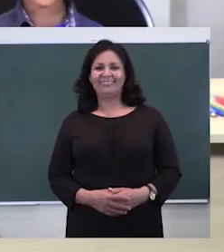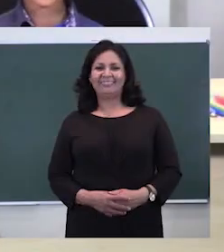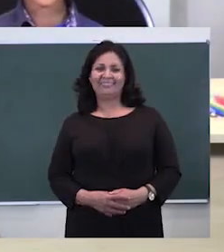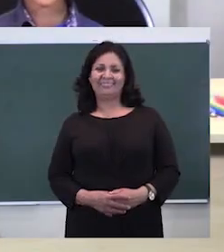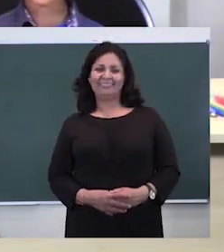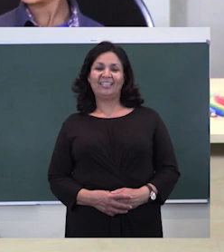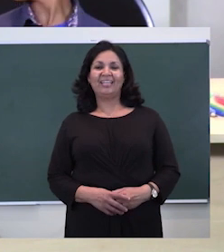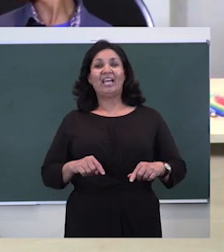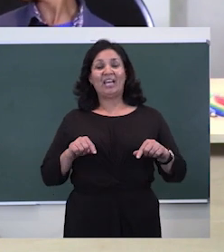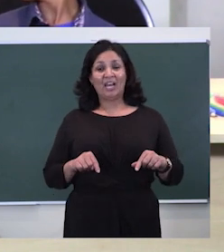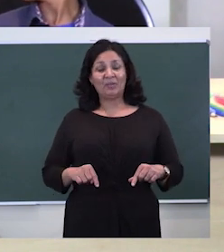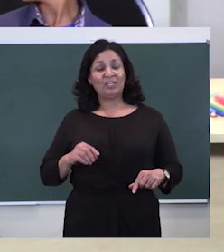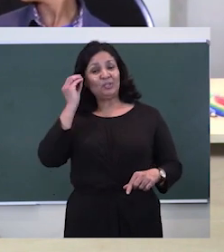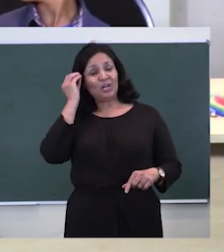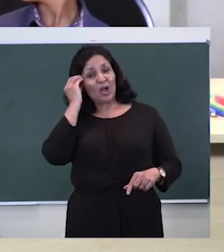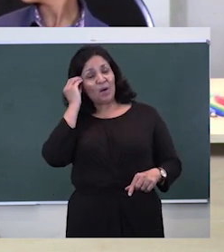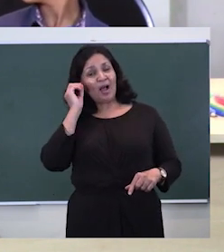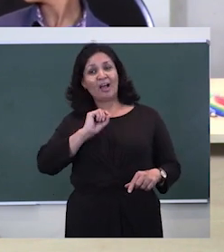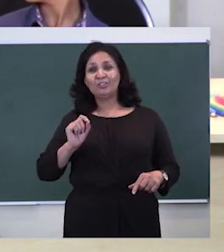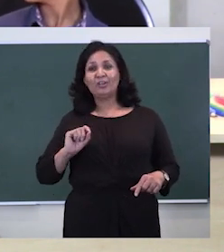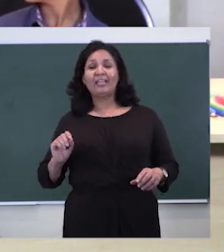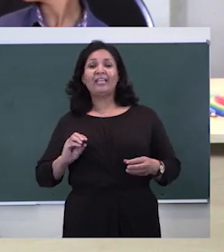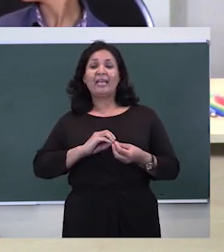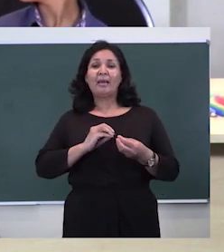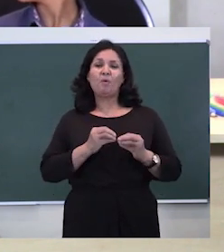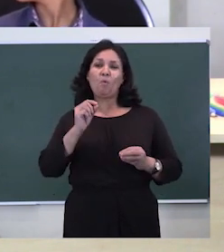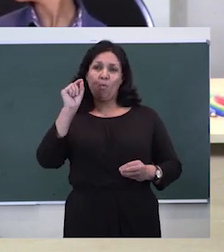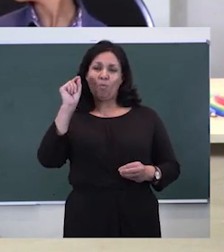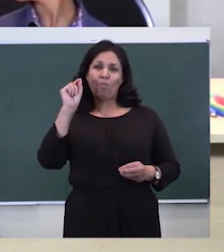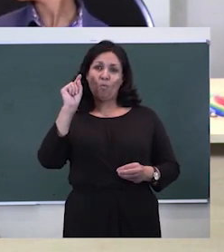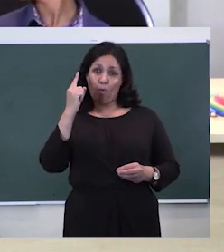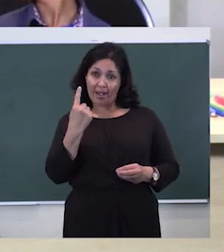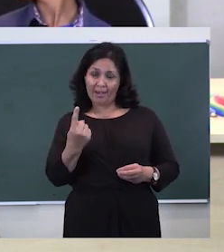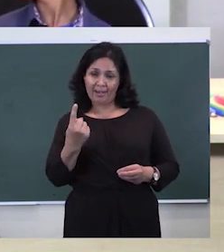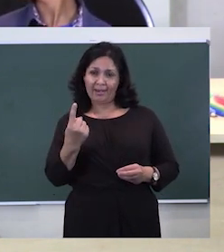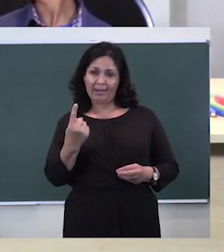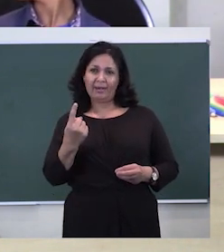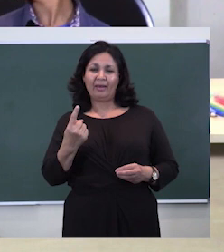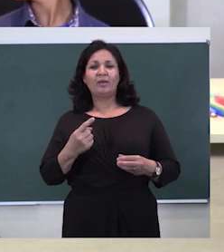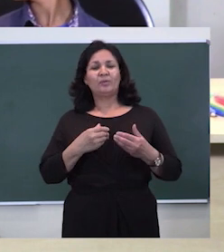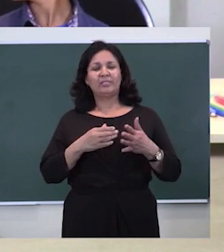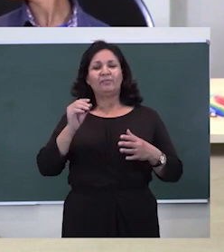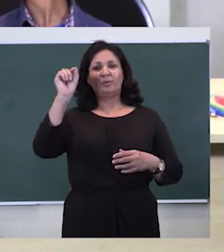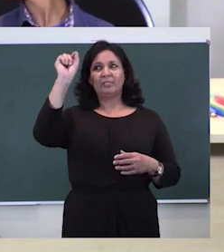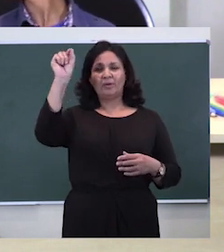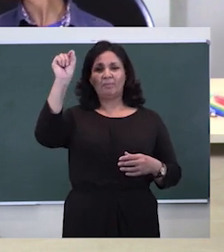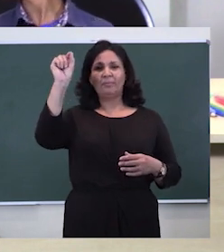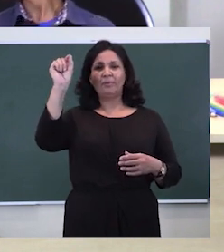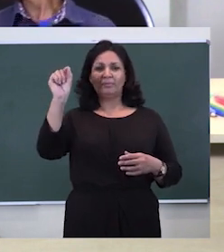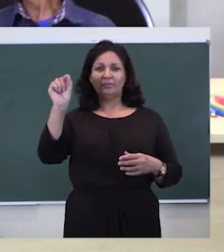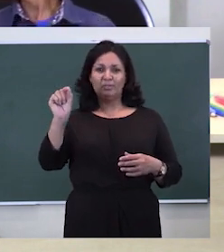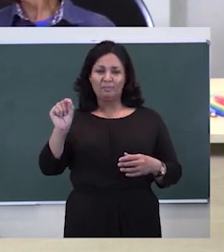Now that you know how to write the number one, which is starting from the top and going to the bottom,